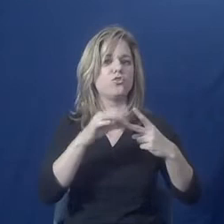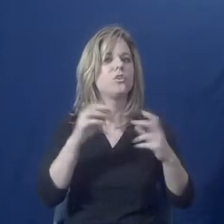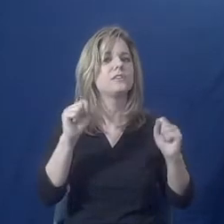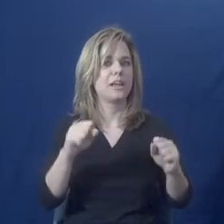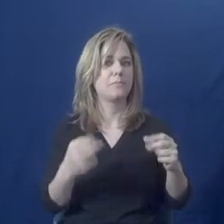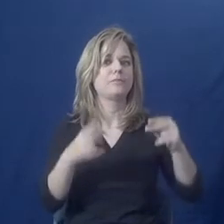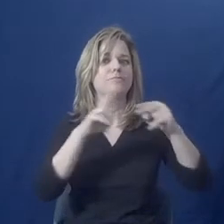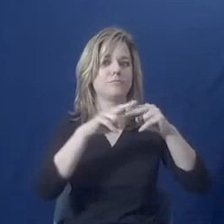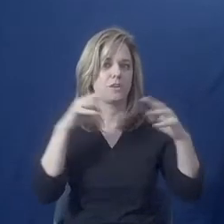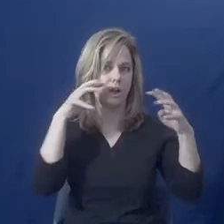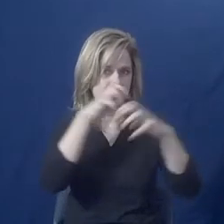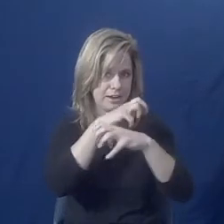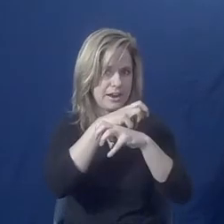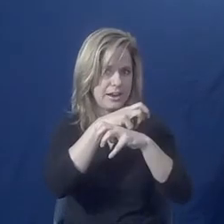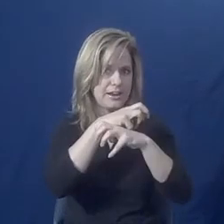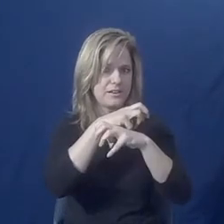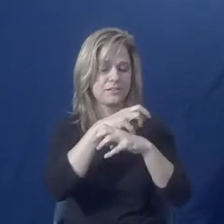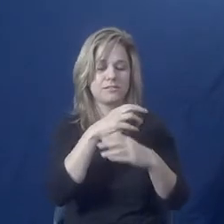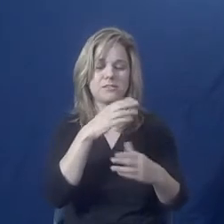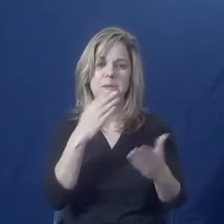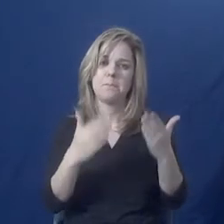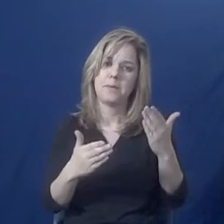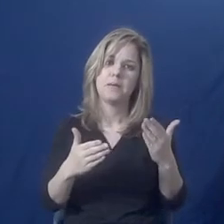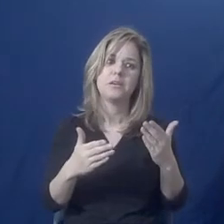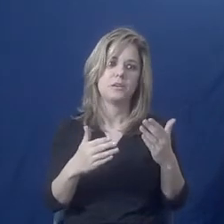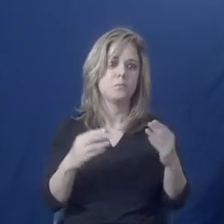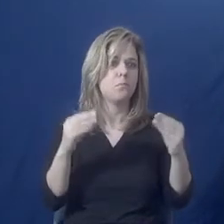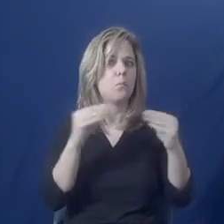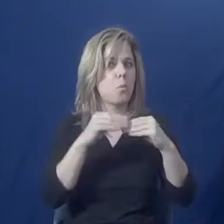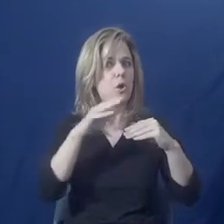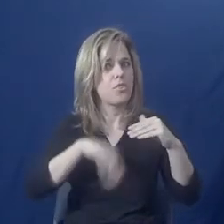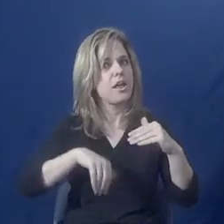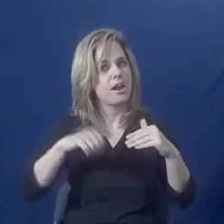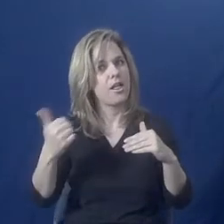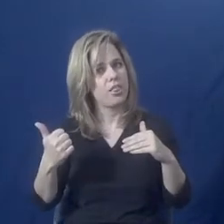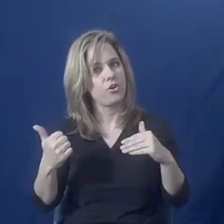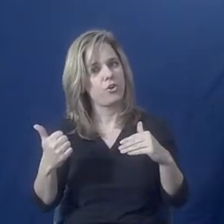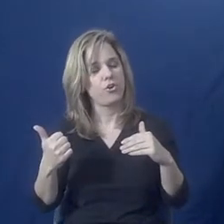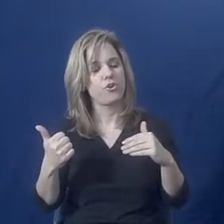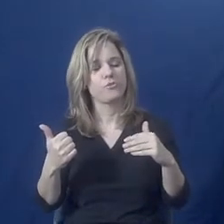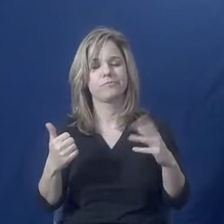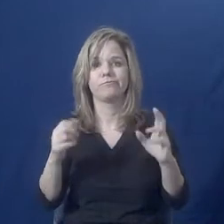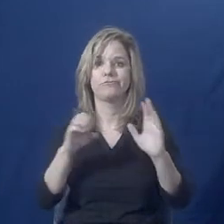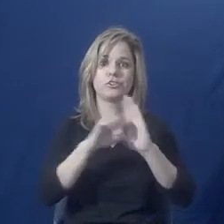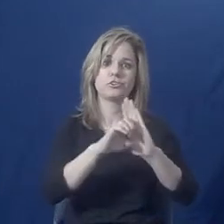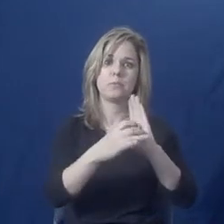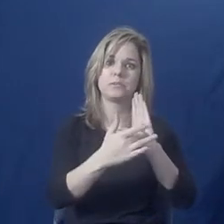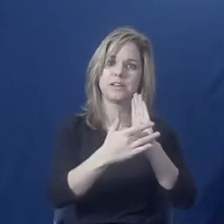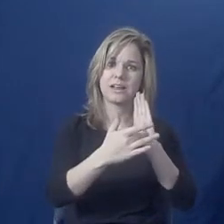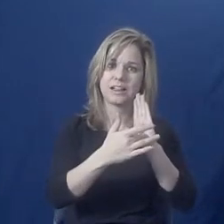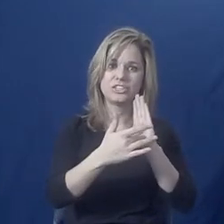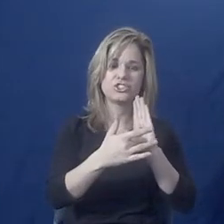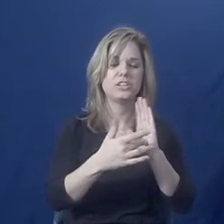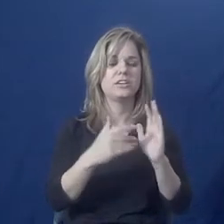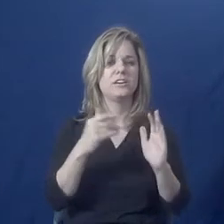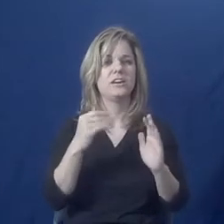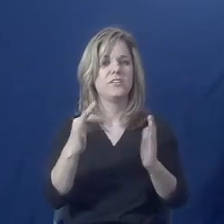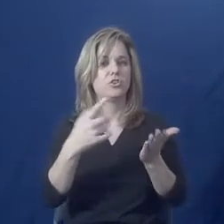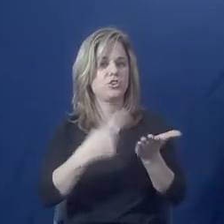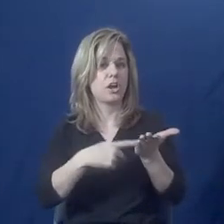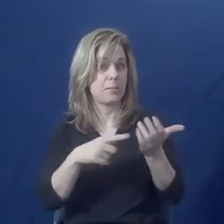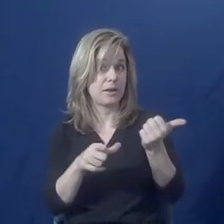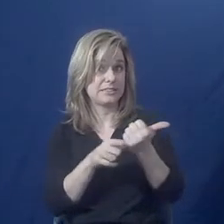complex. Take technology for an example. When we talk about assistive technology. Assistive